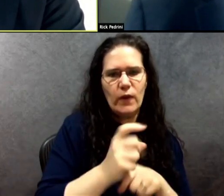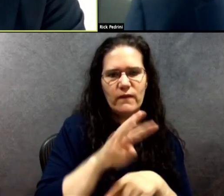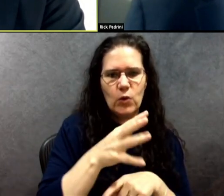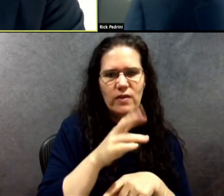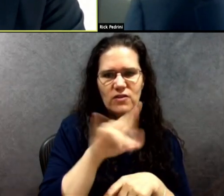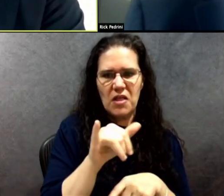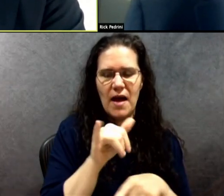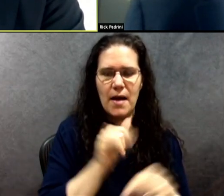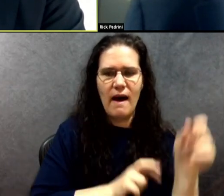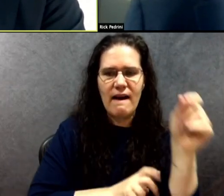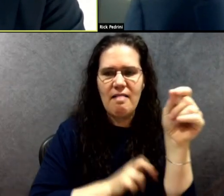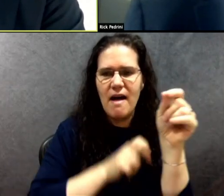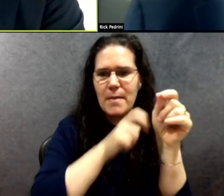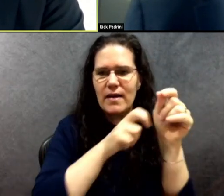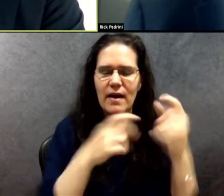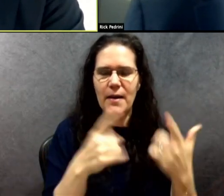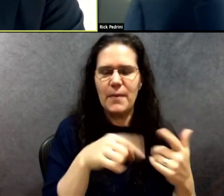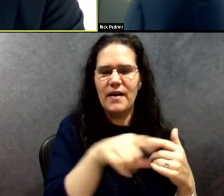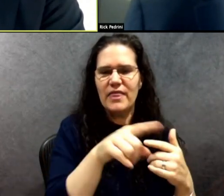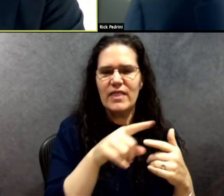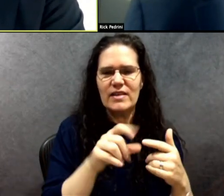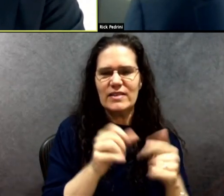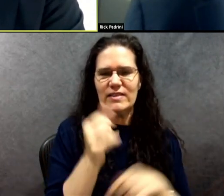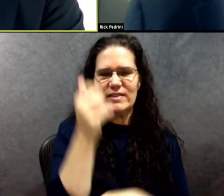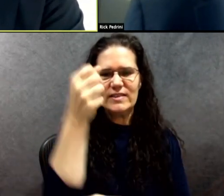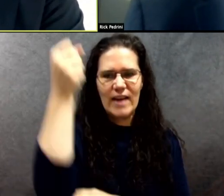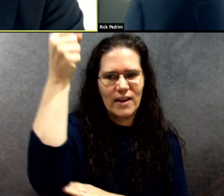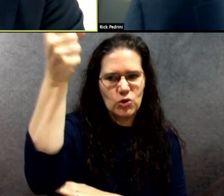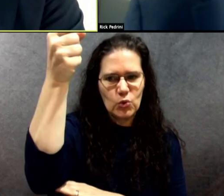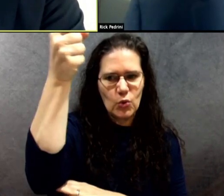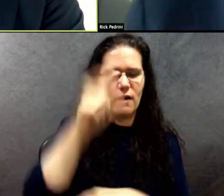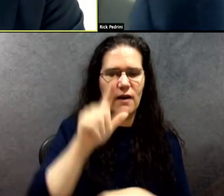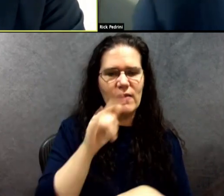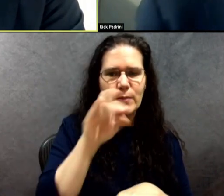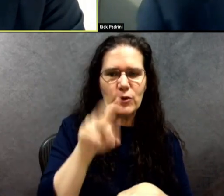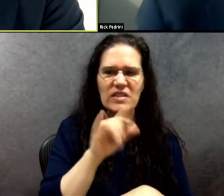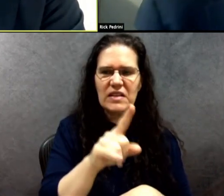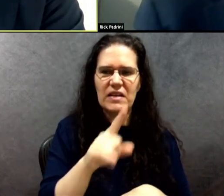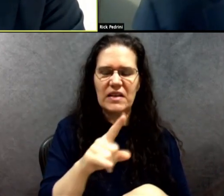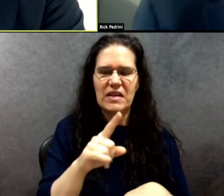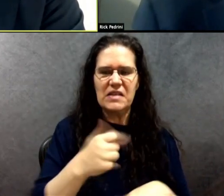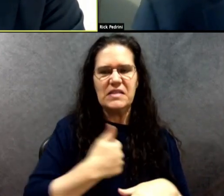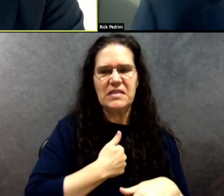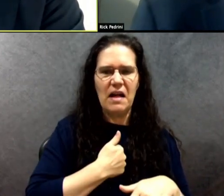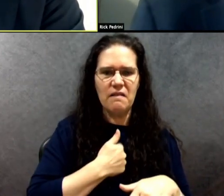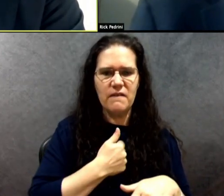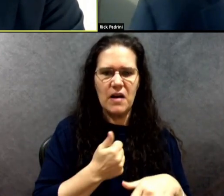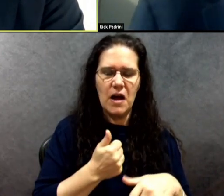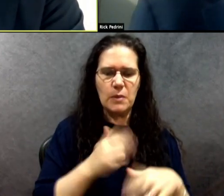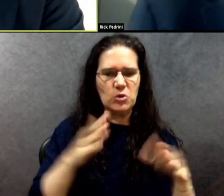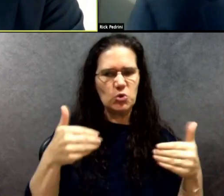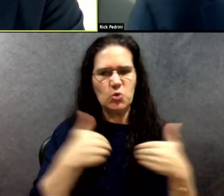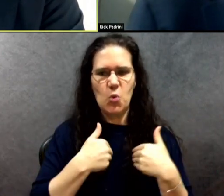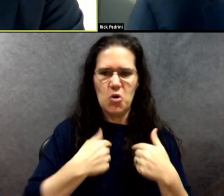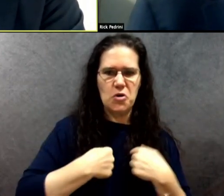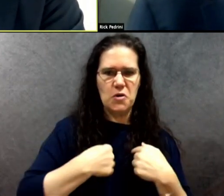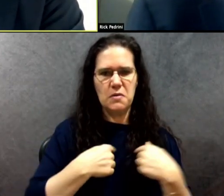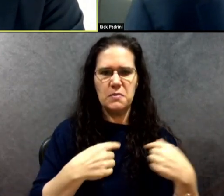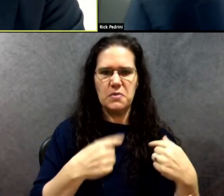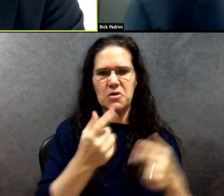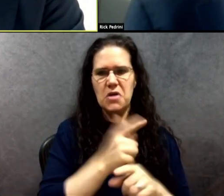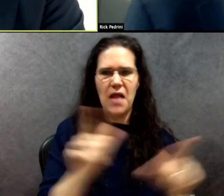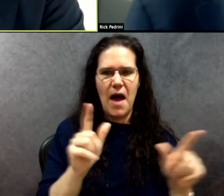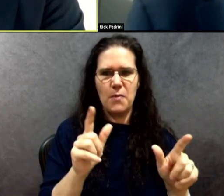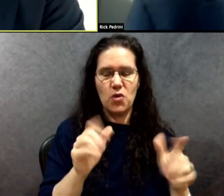typical self-absorbed radical whose sole motive is to piss off regular Americans. I know I'm not the only one who is rooting for his, for her to